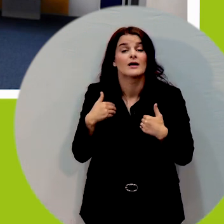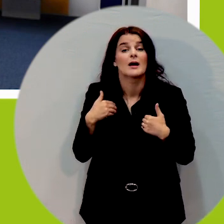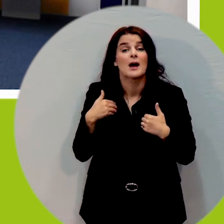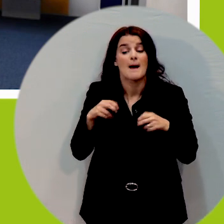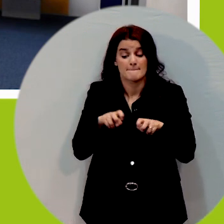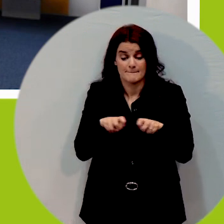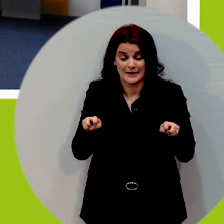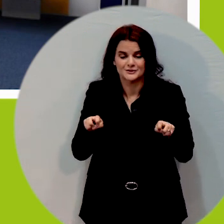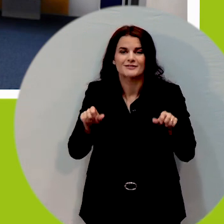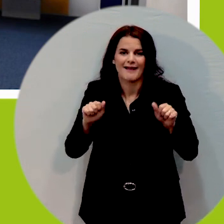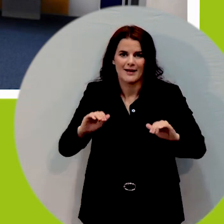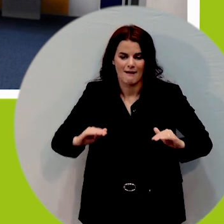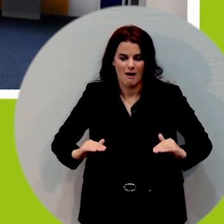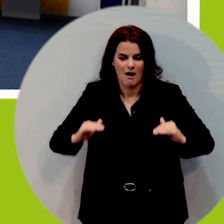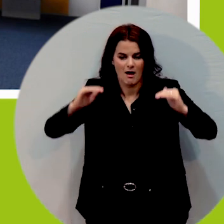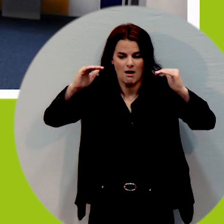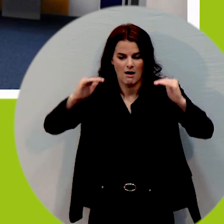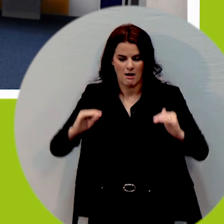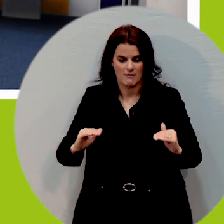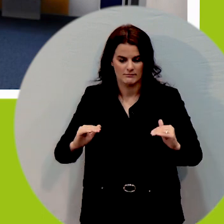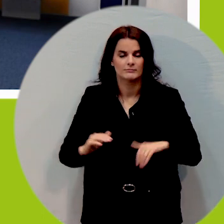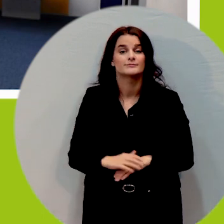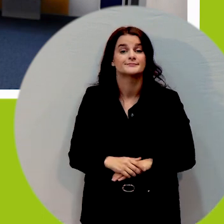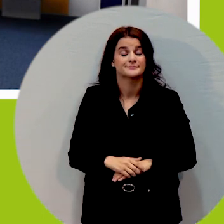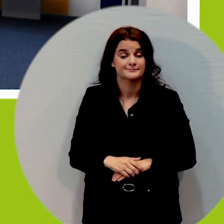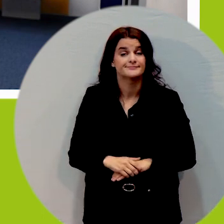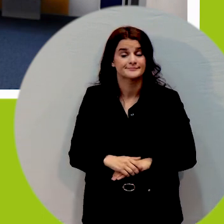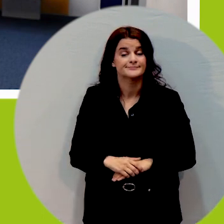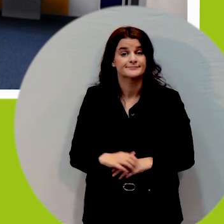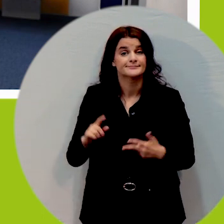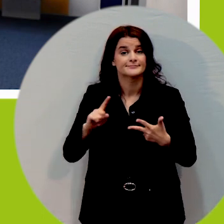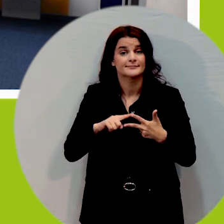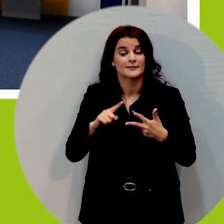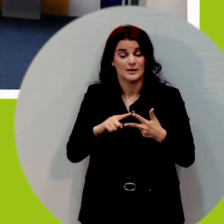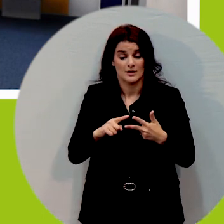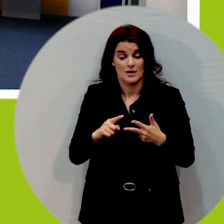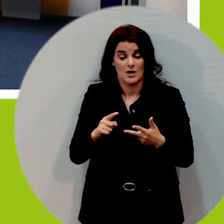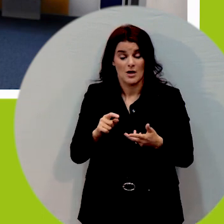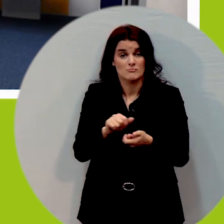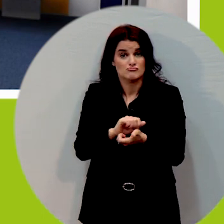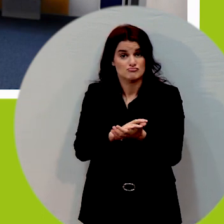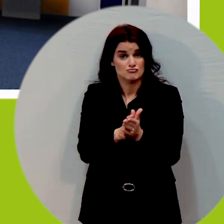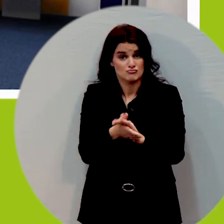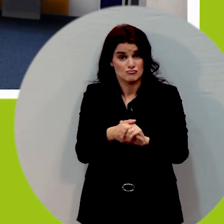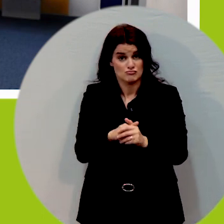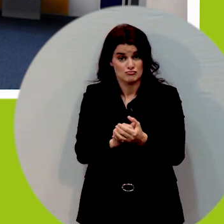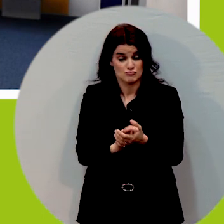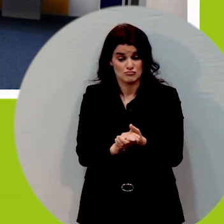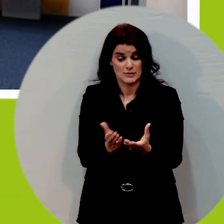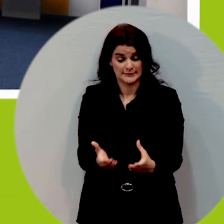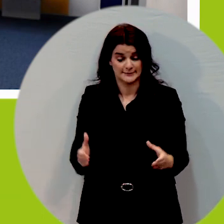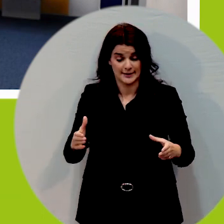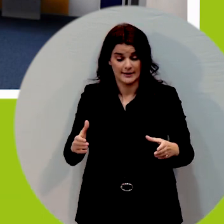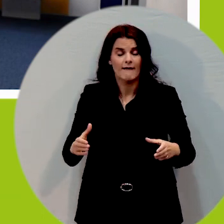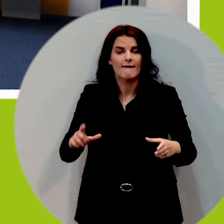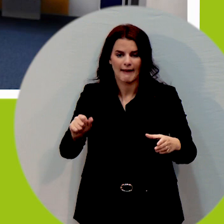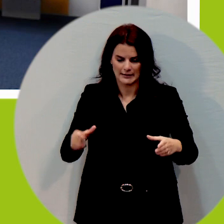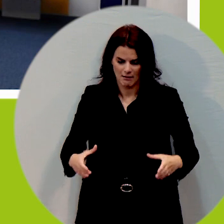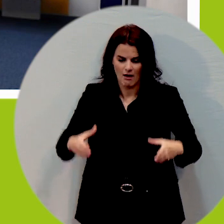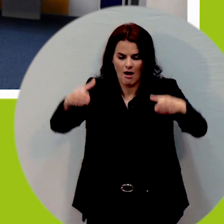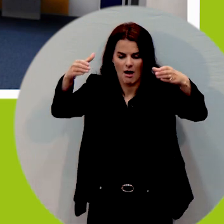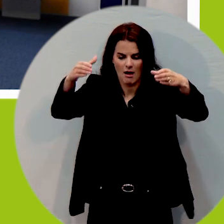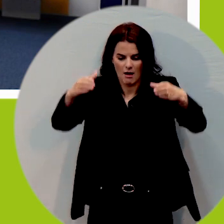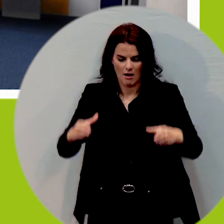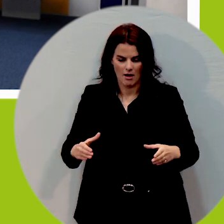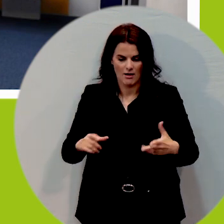uh hand wash basin a hoist system uh a shower a